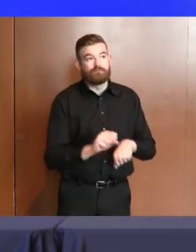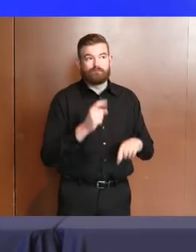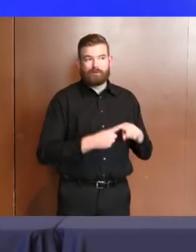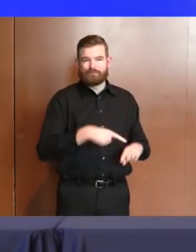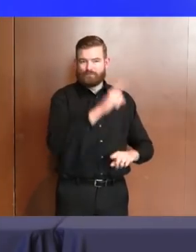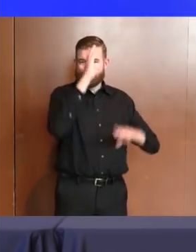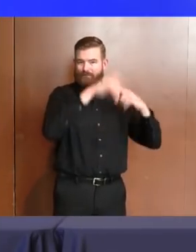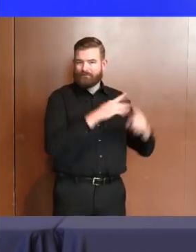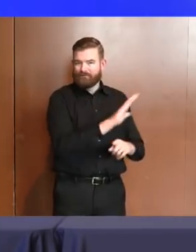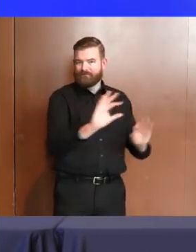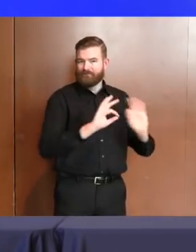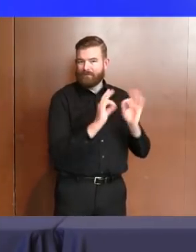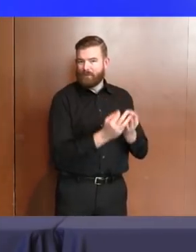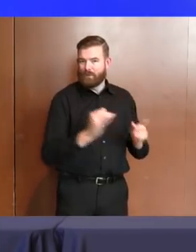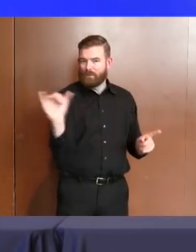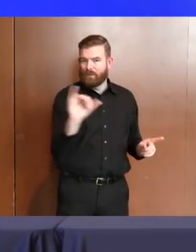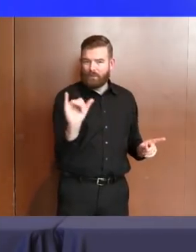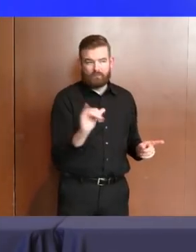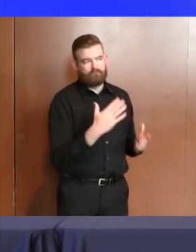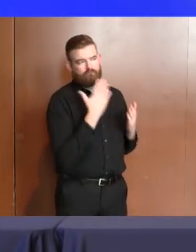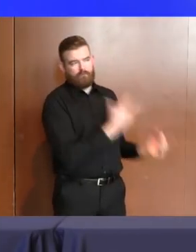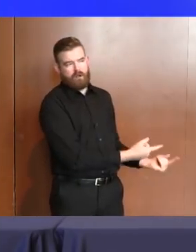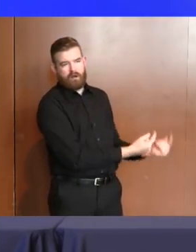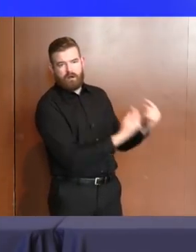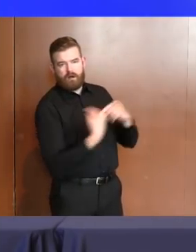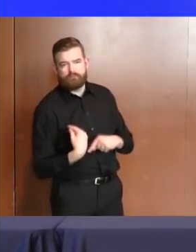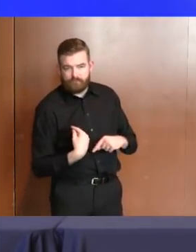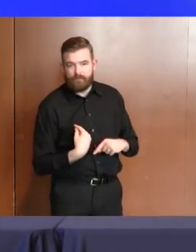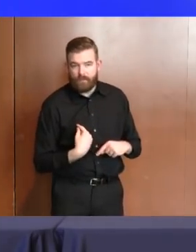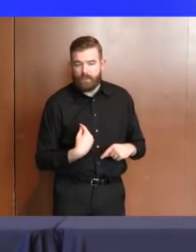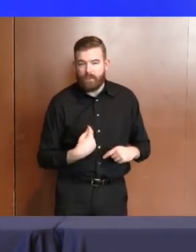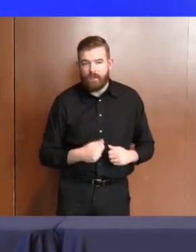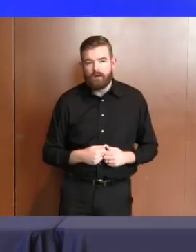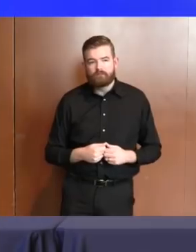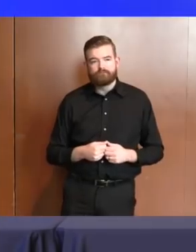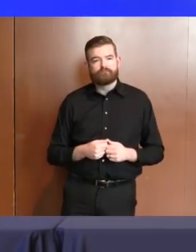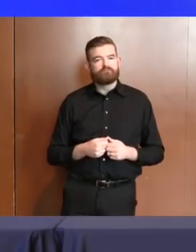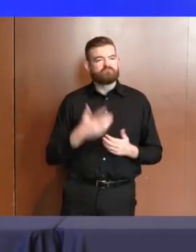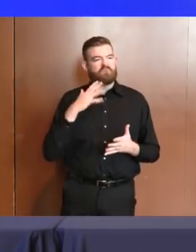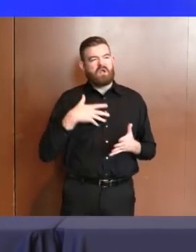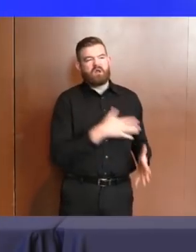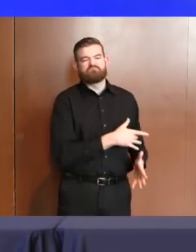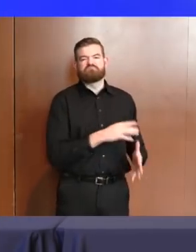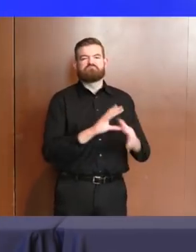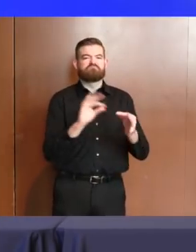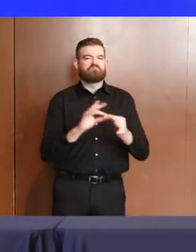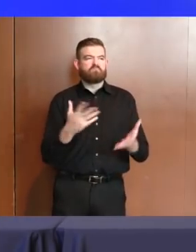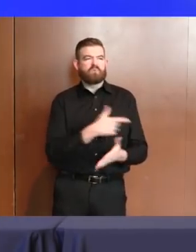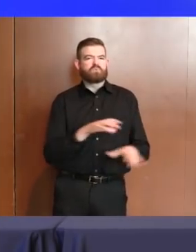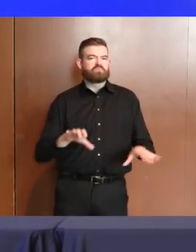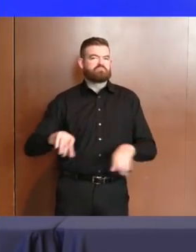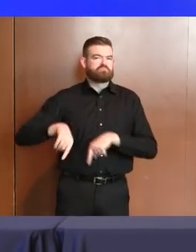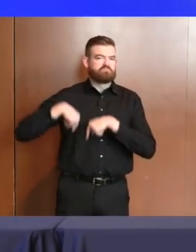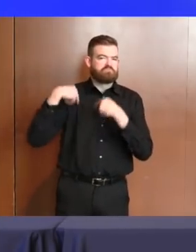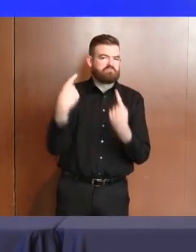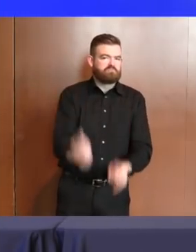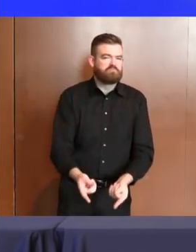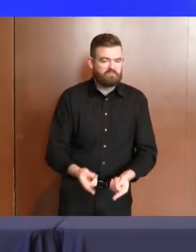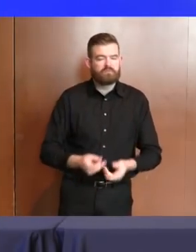to help us understand a little bit better his team's efforts and where we go from here. So thank you.